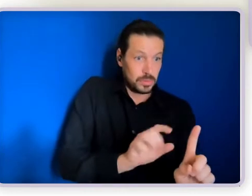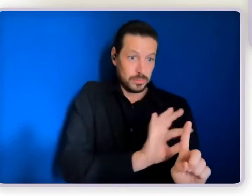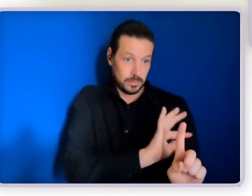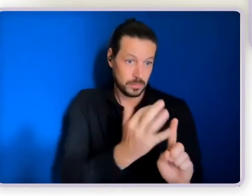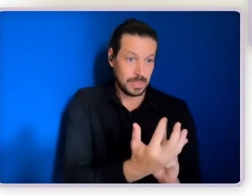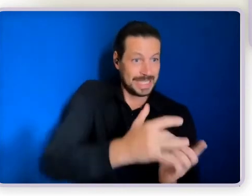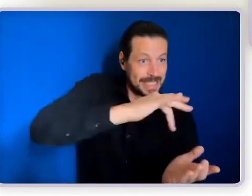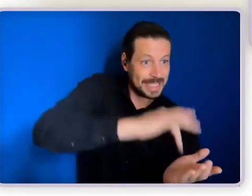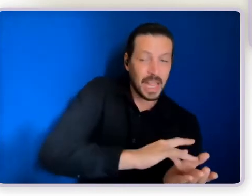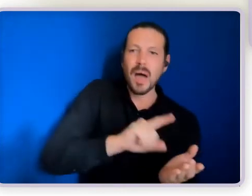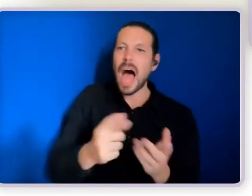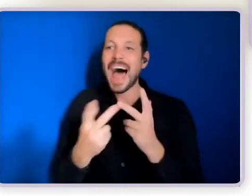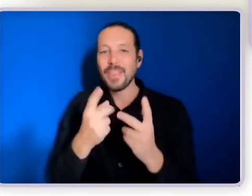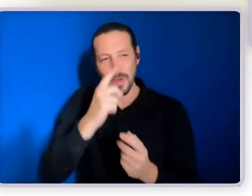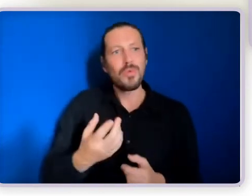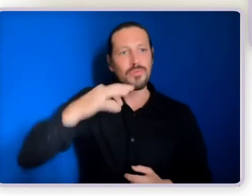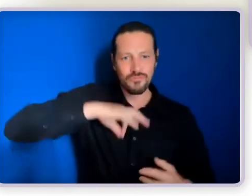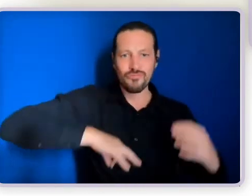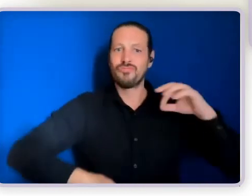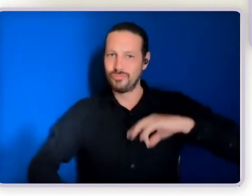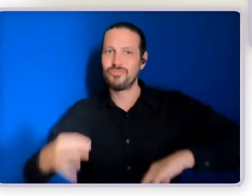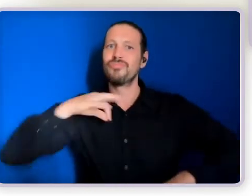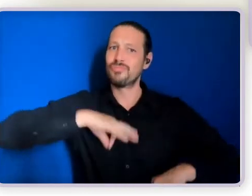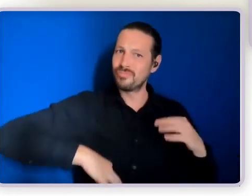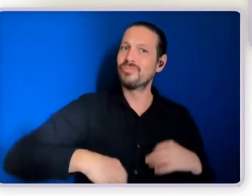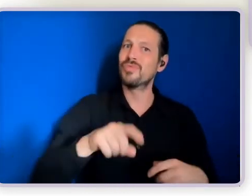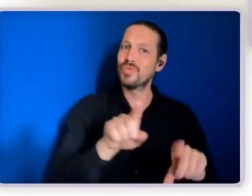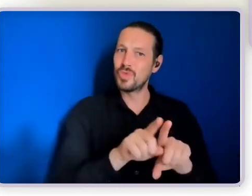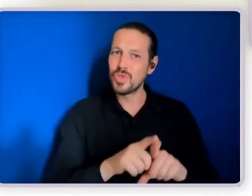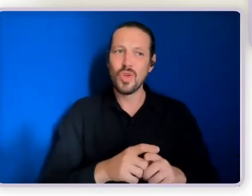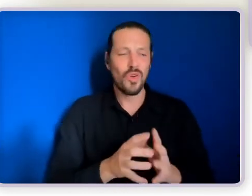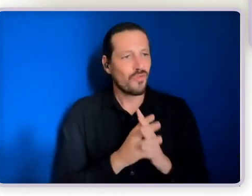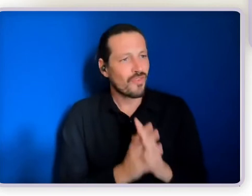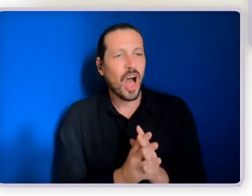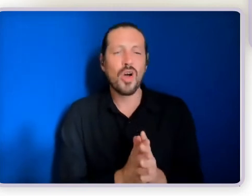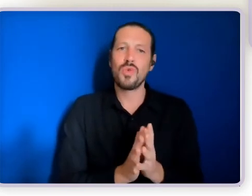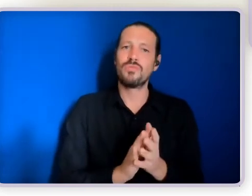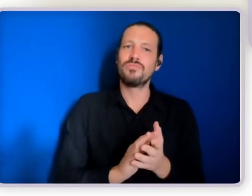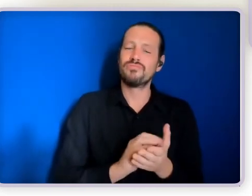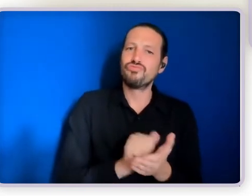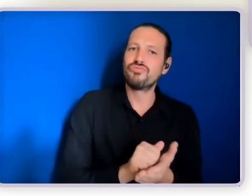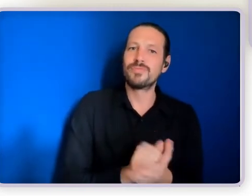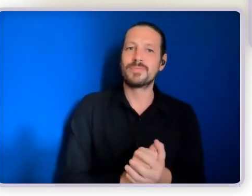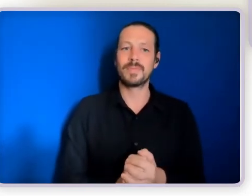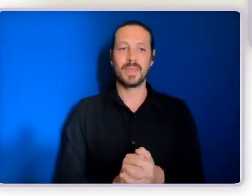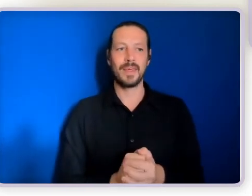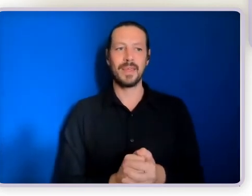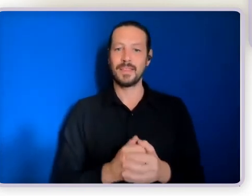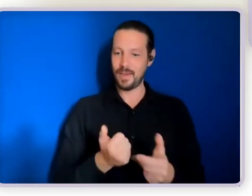member benefits from their participation in a circle people have fun together they create relationships friendships are